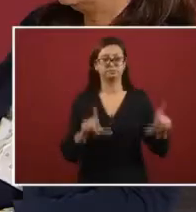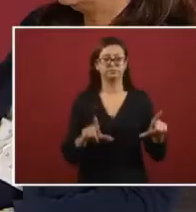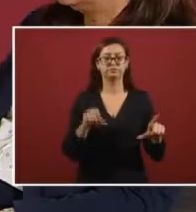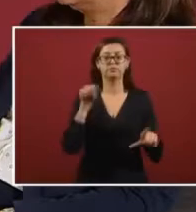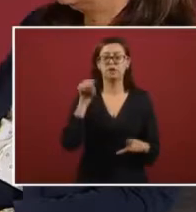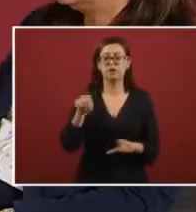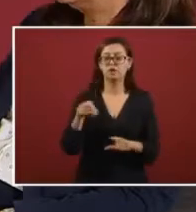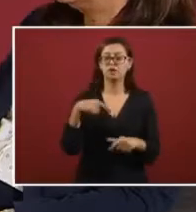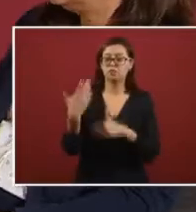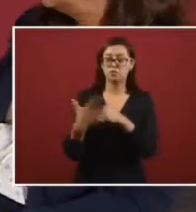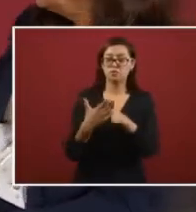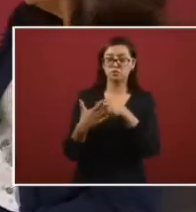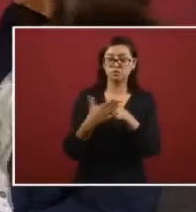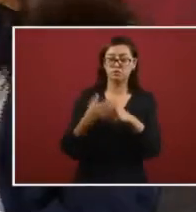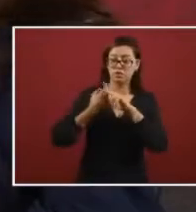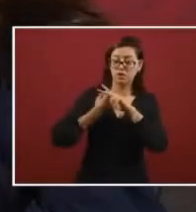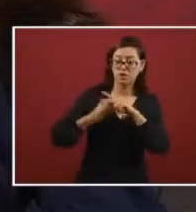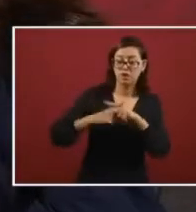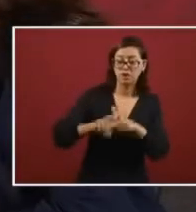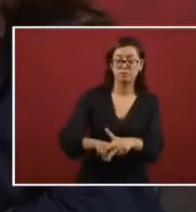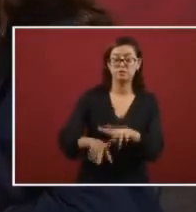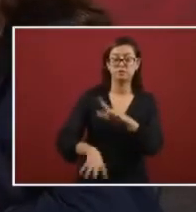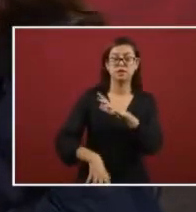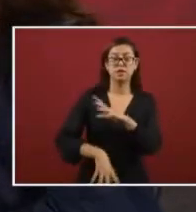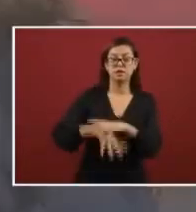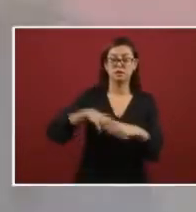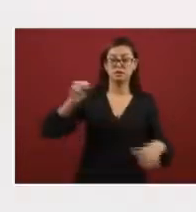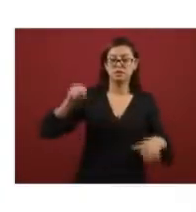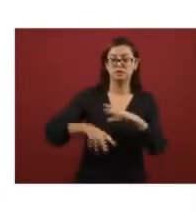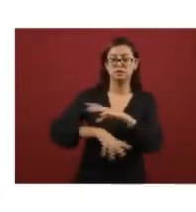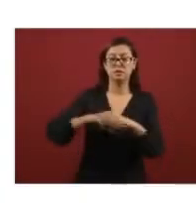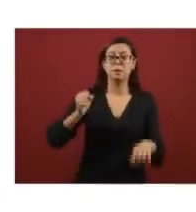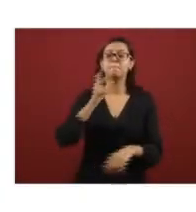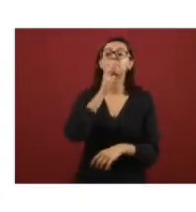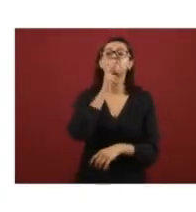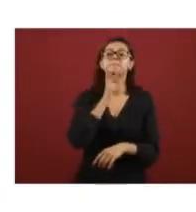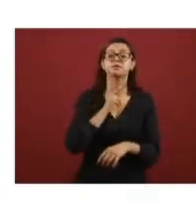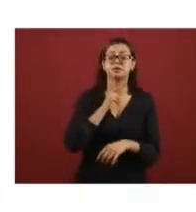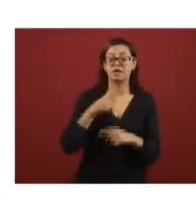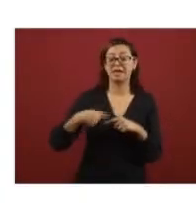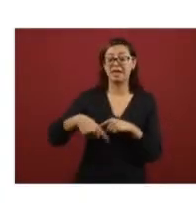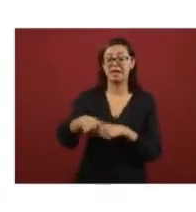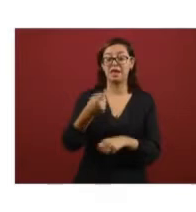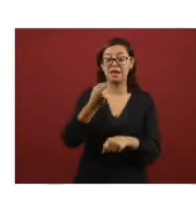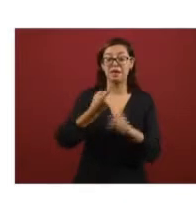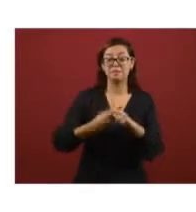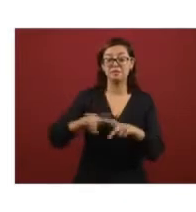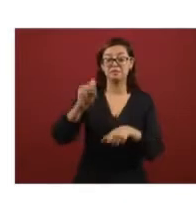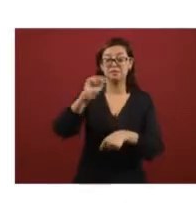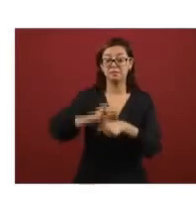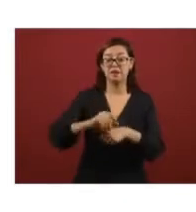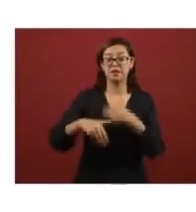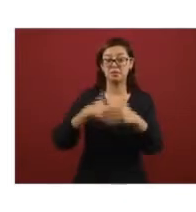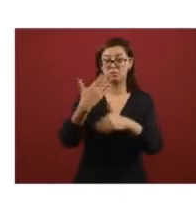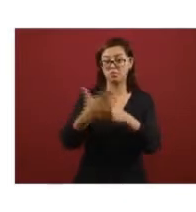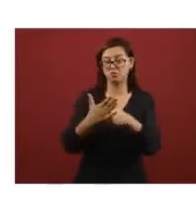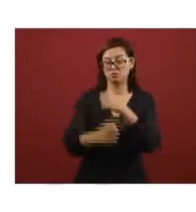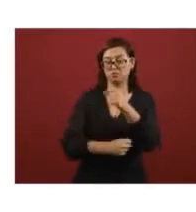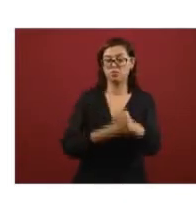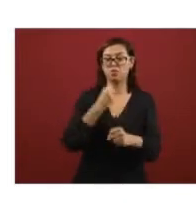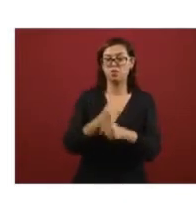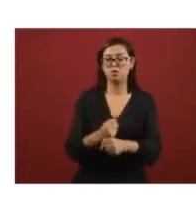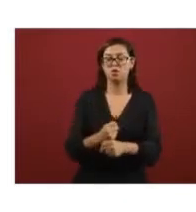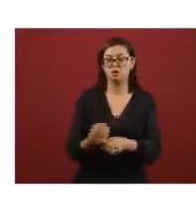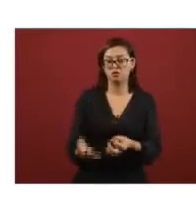some drilling uh wells that are going to be starting this week and to the end of this year and what will